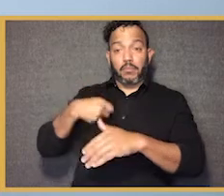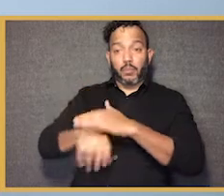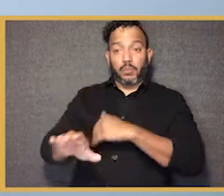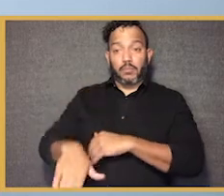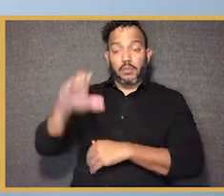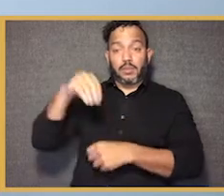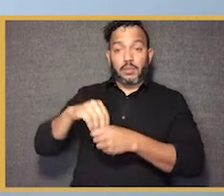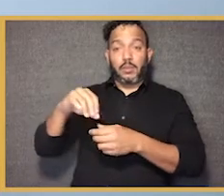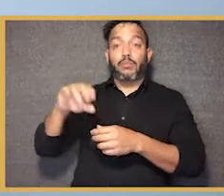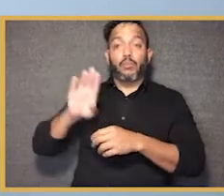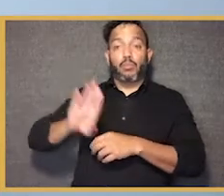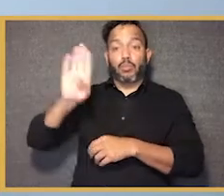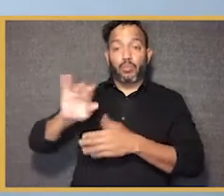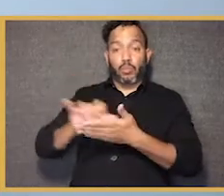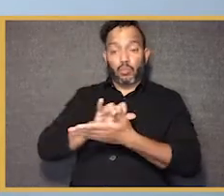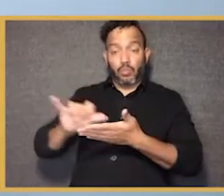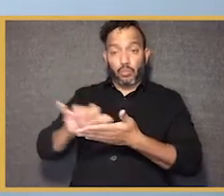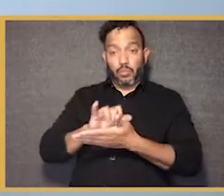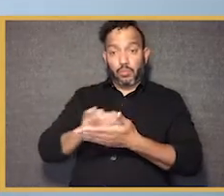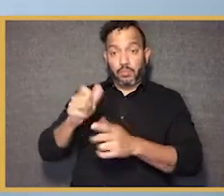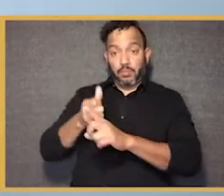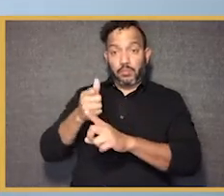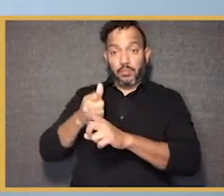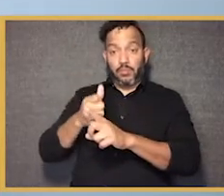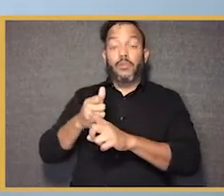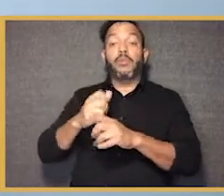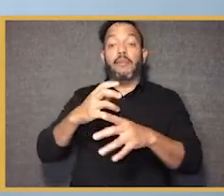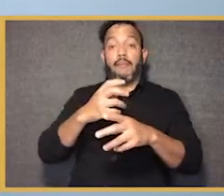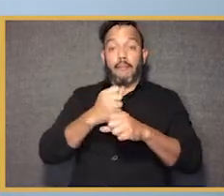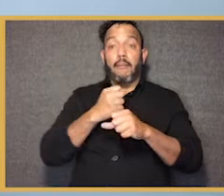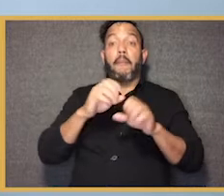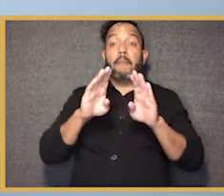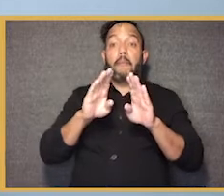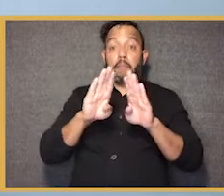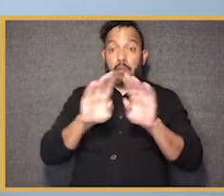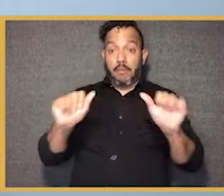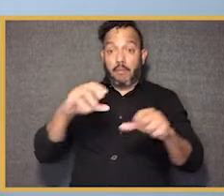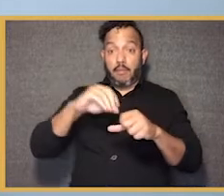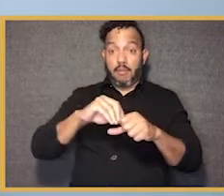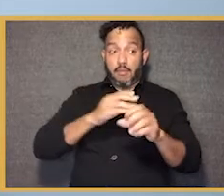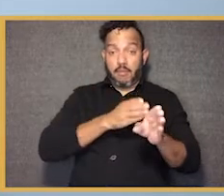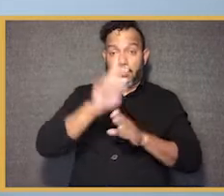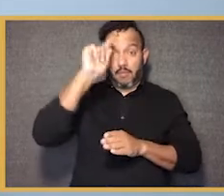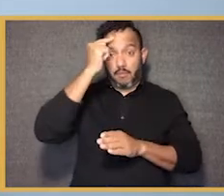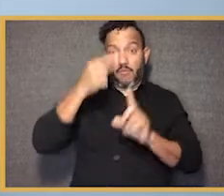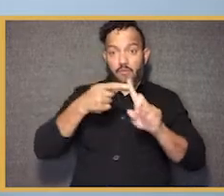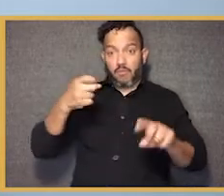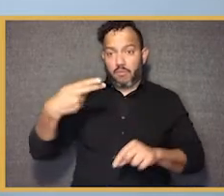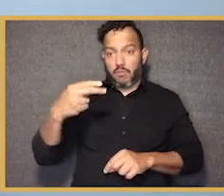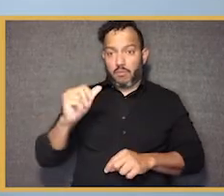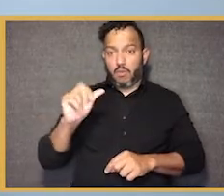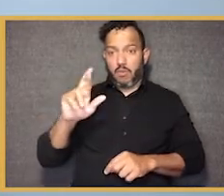A Brooklyn native and New York City public school product, Dr. King earned his undergraduate degree in government